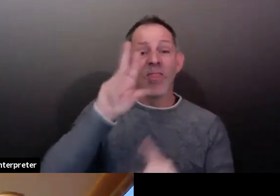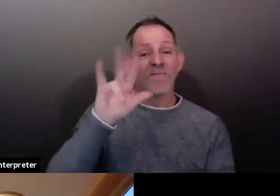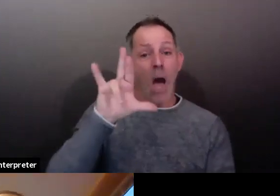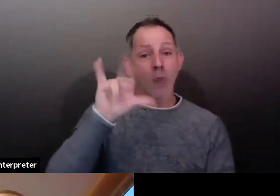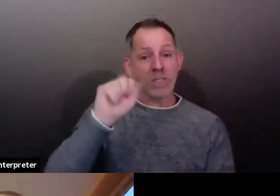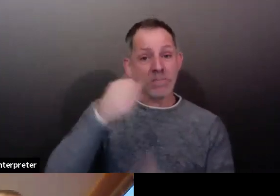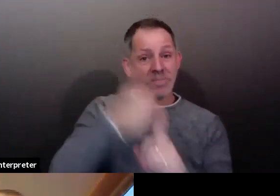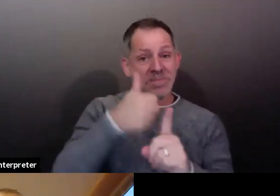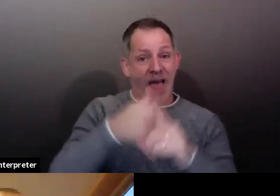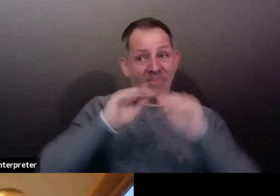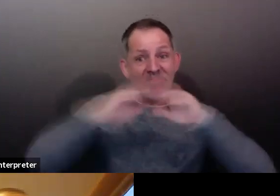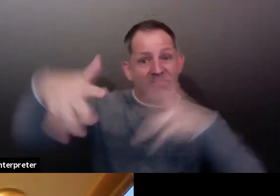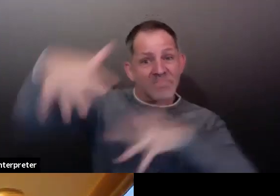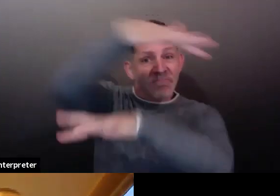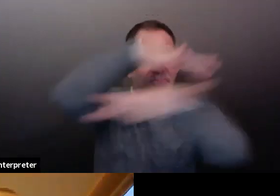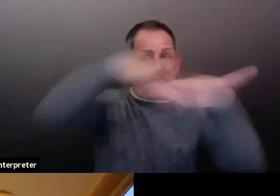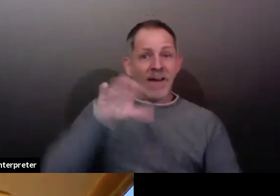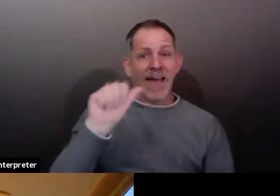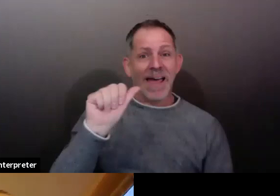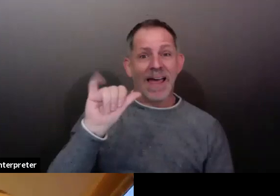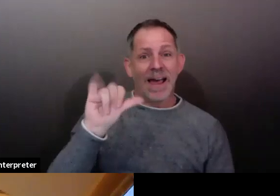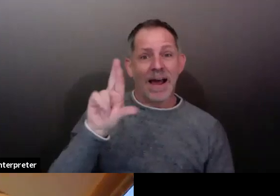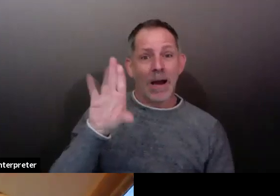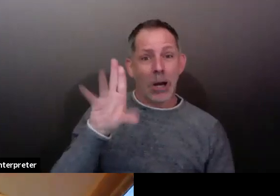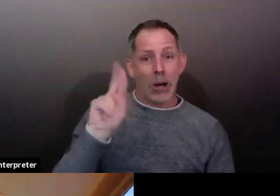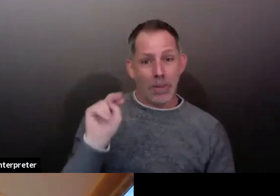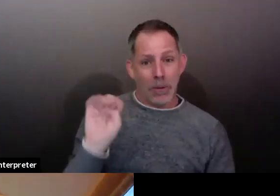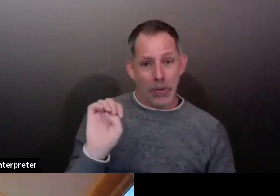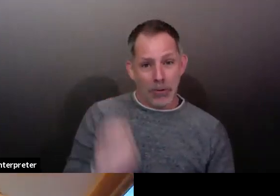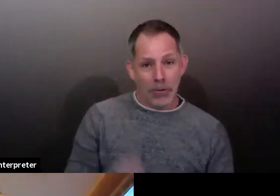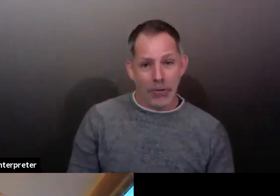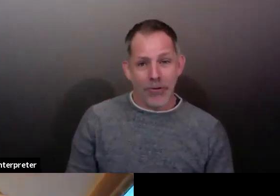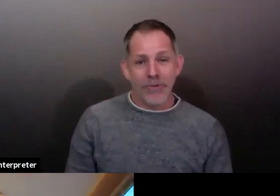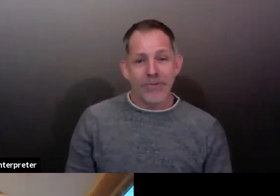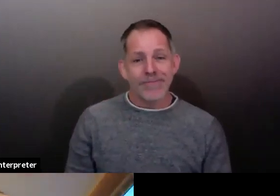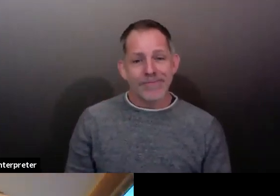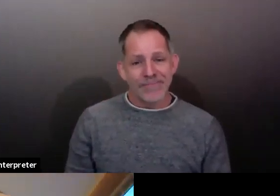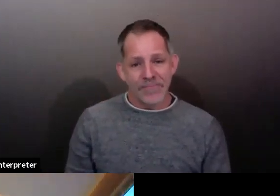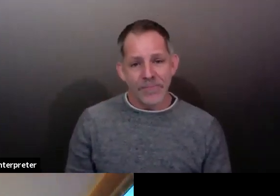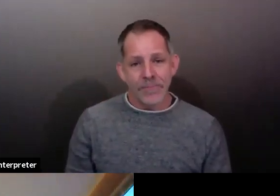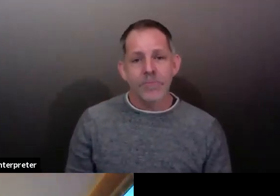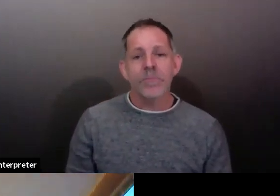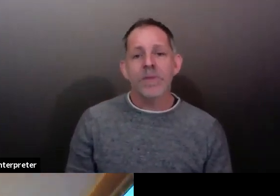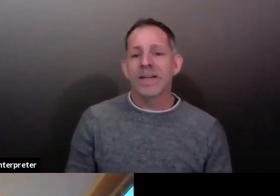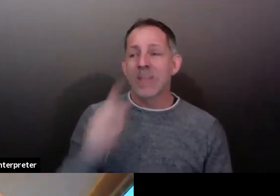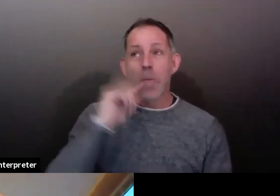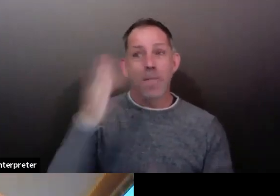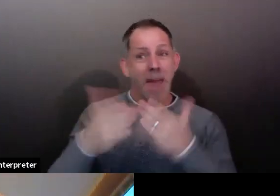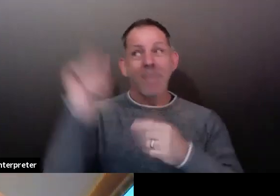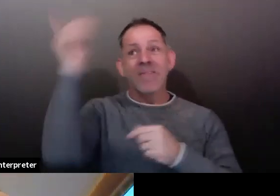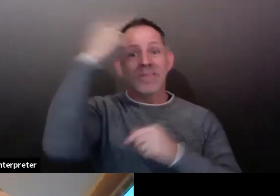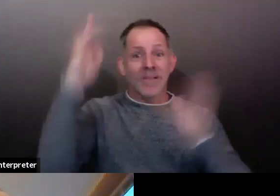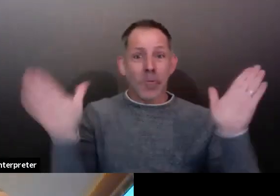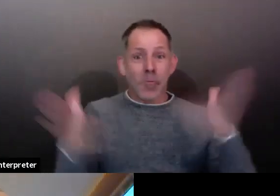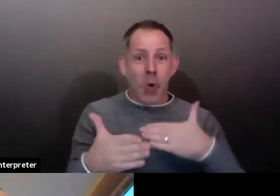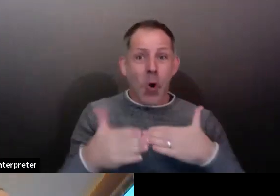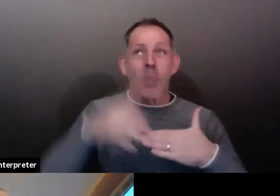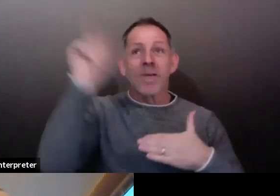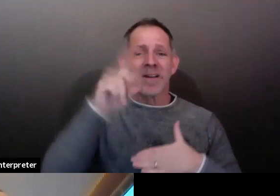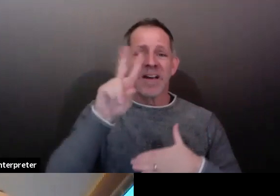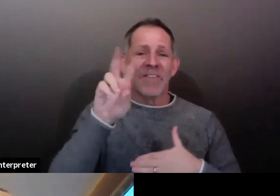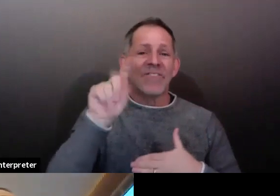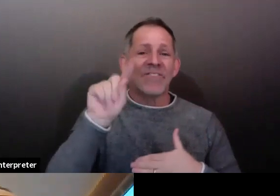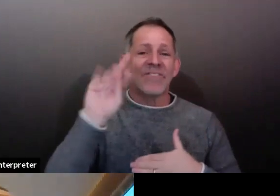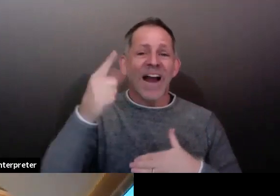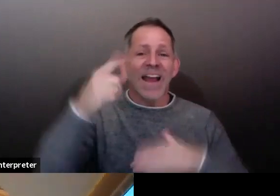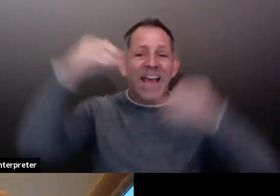distances in poorly ventilated settings, can sustain transmission. But that's not the only long-term care facility affected.